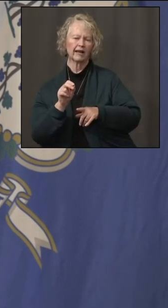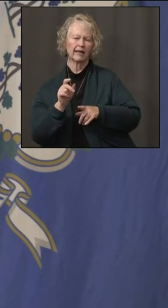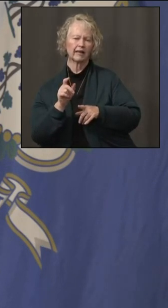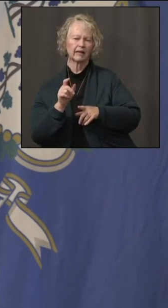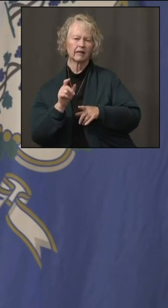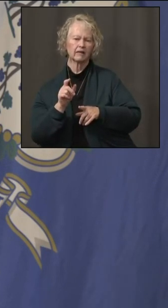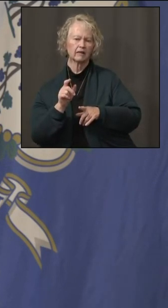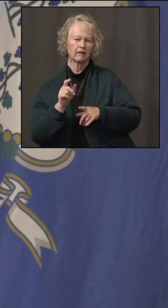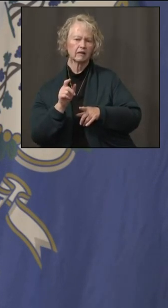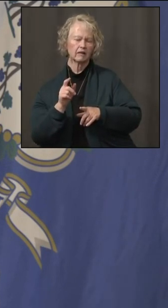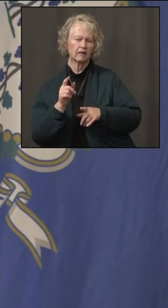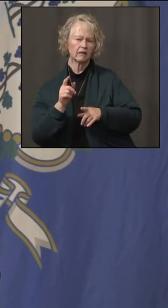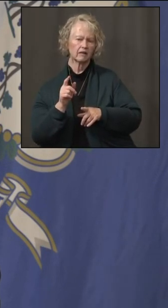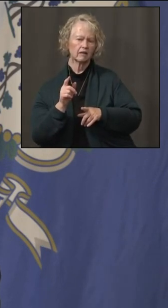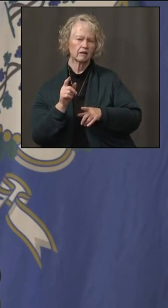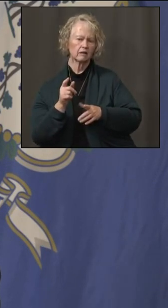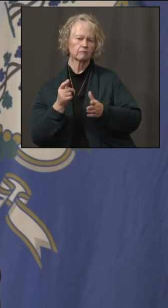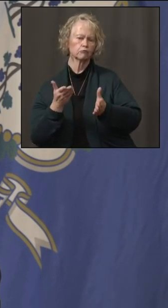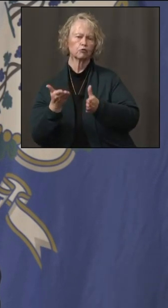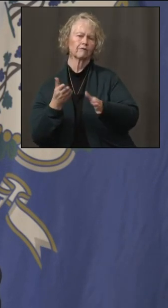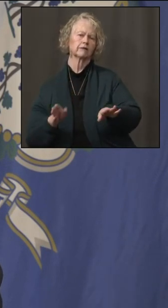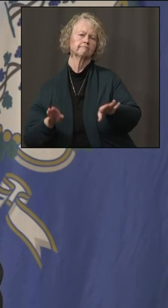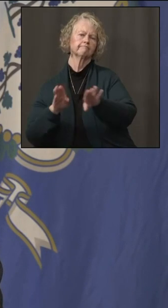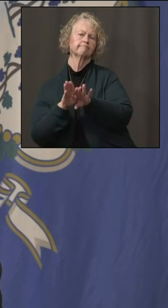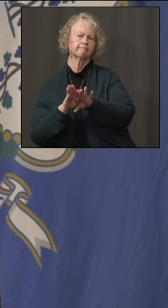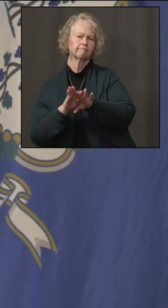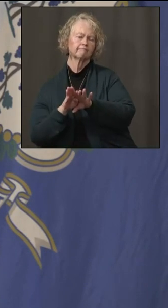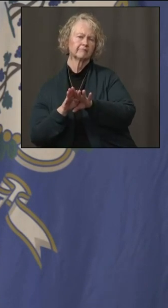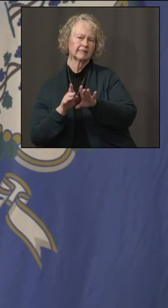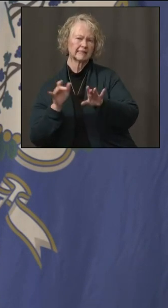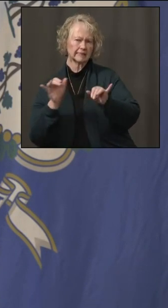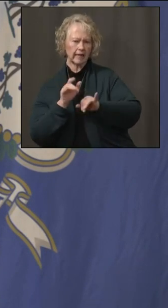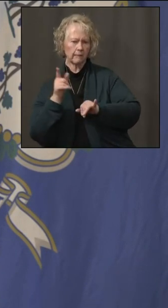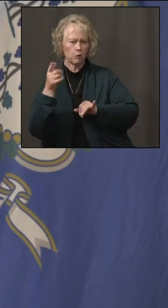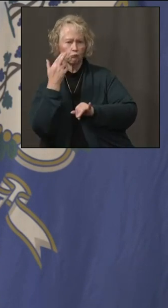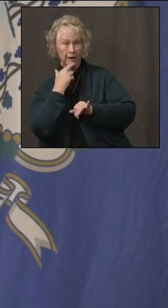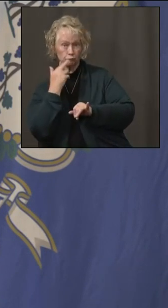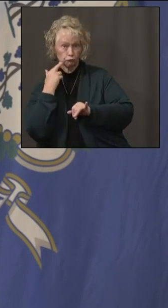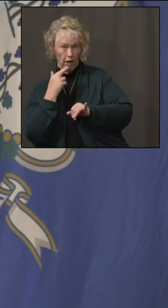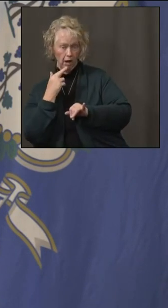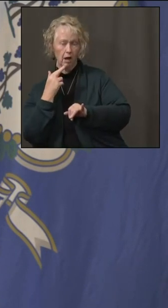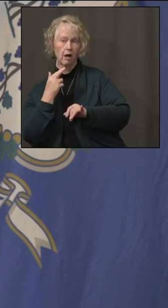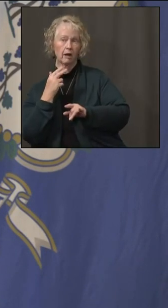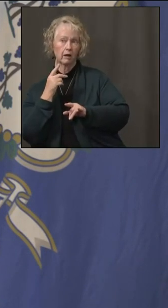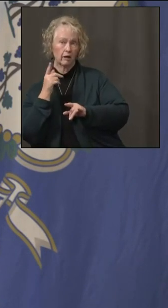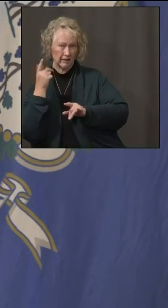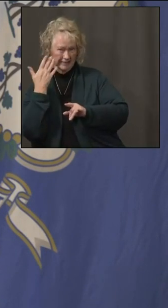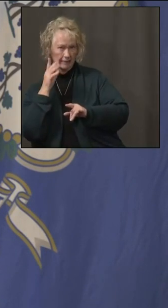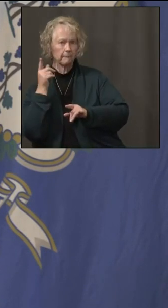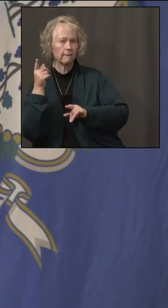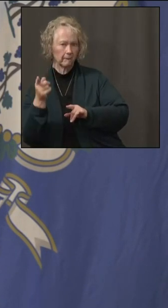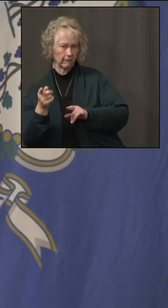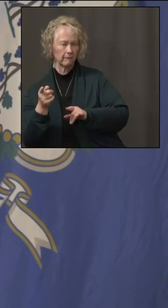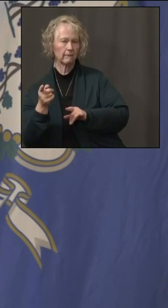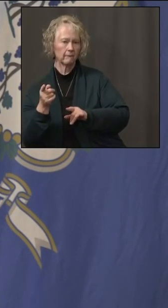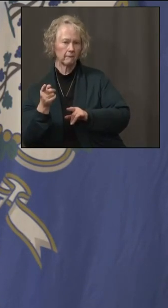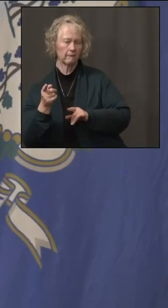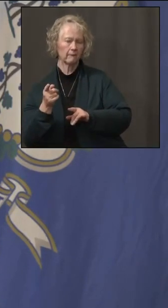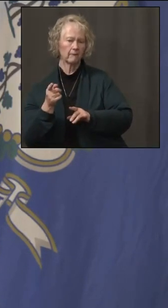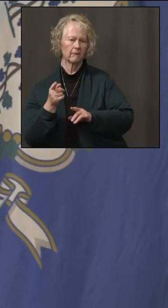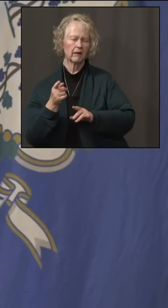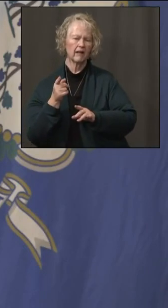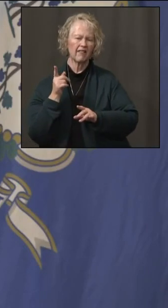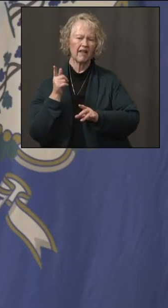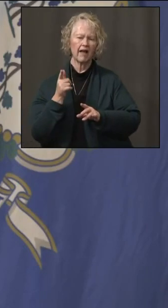like they're sort of doing their restaurant regulation on a COVID-19 rate